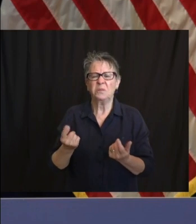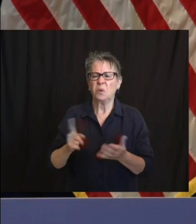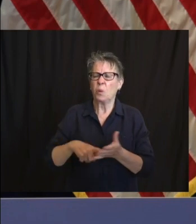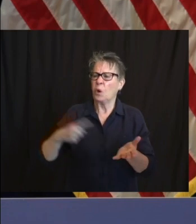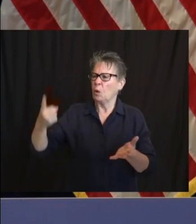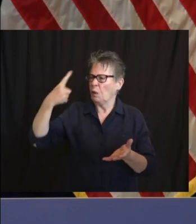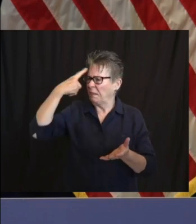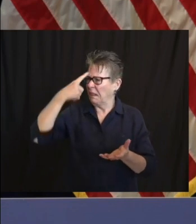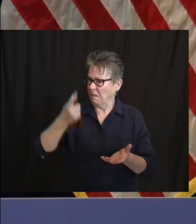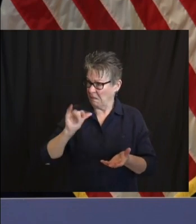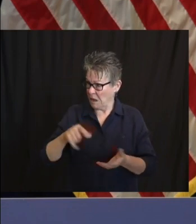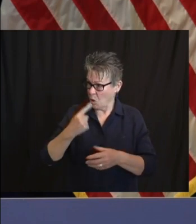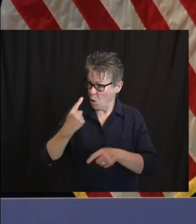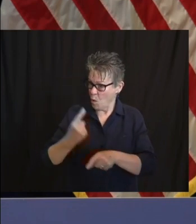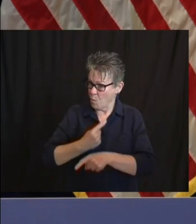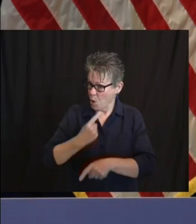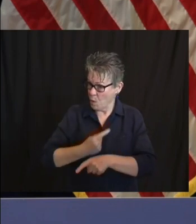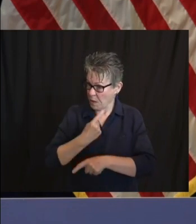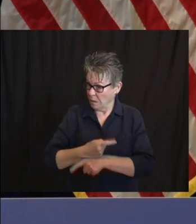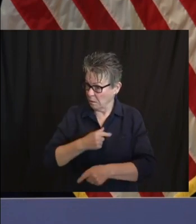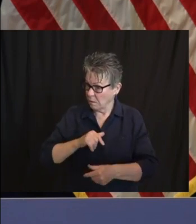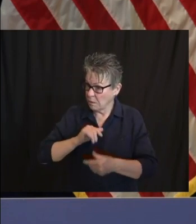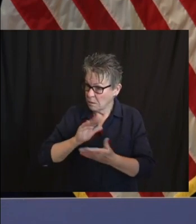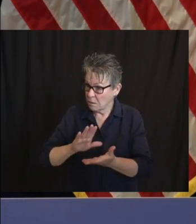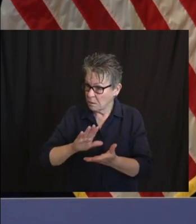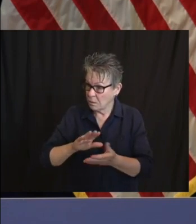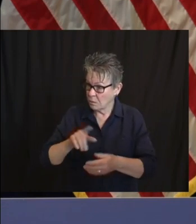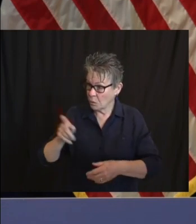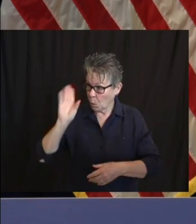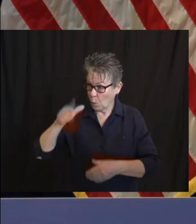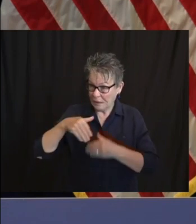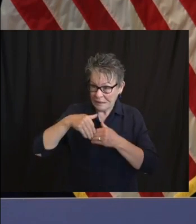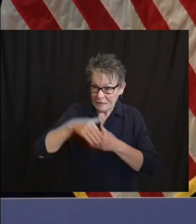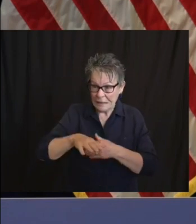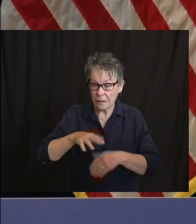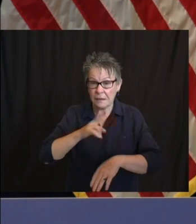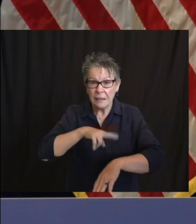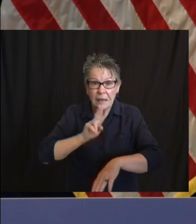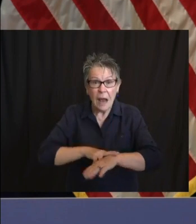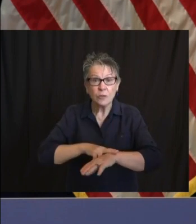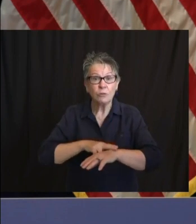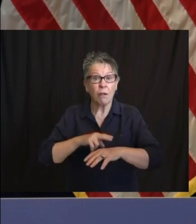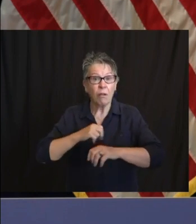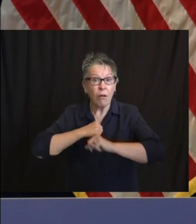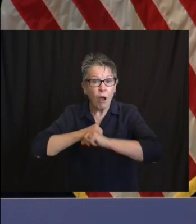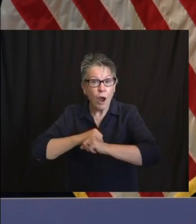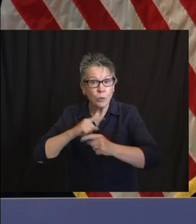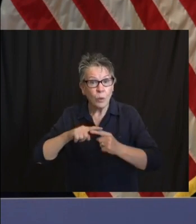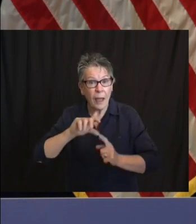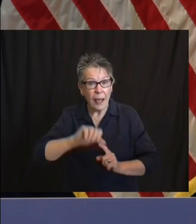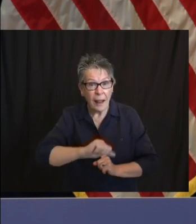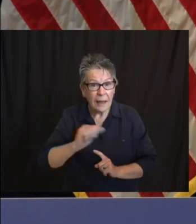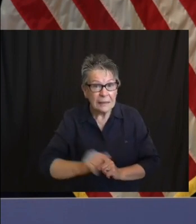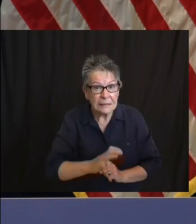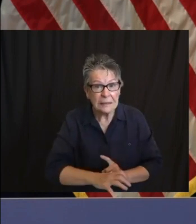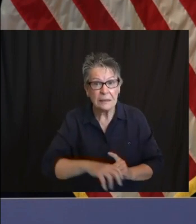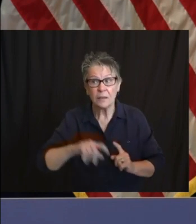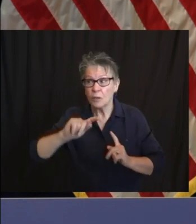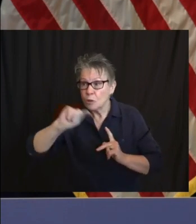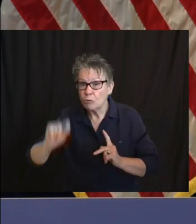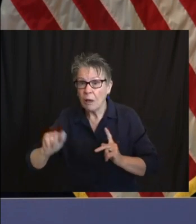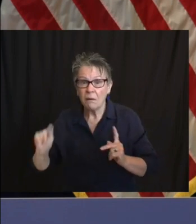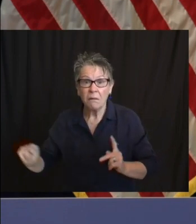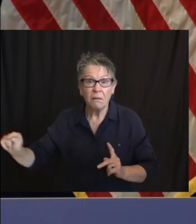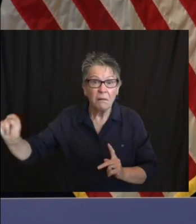and will you send in the National Guard to places like Trenton and Atlantic City tonight? Has anybody filled Chris Newworth's position?